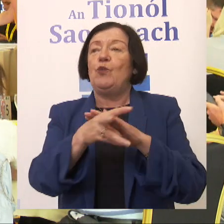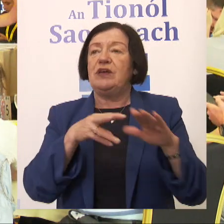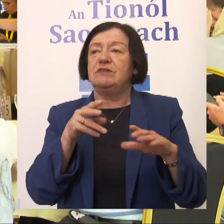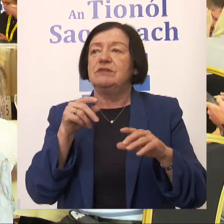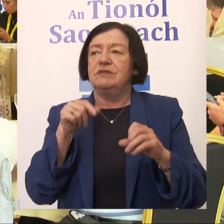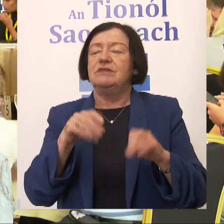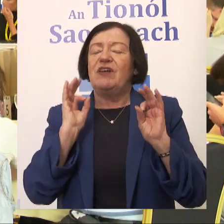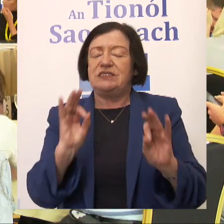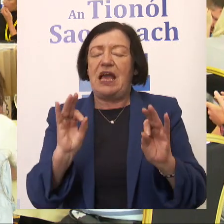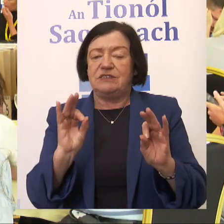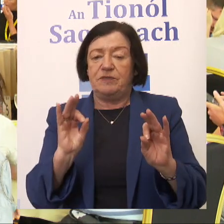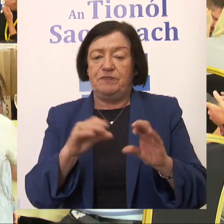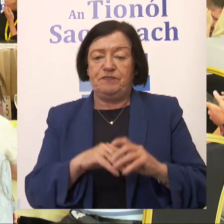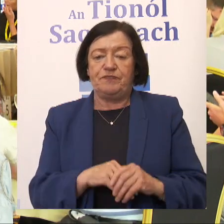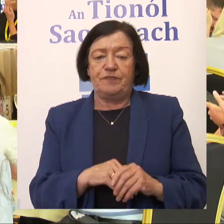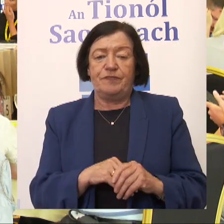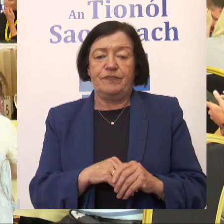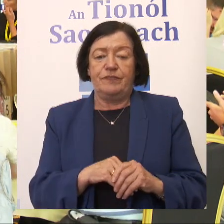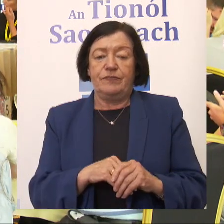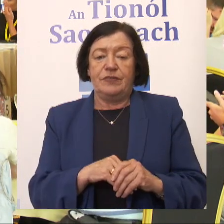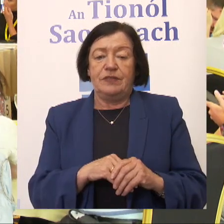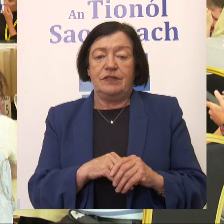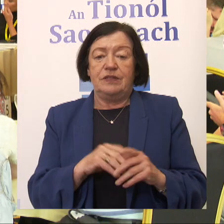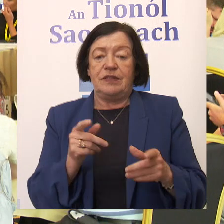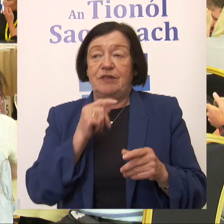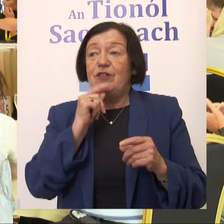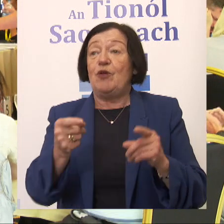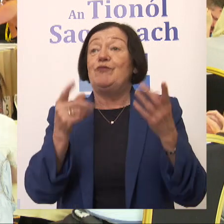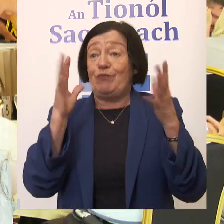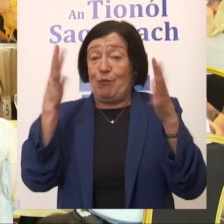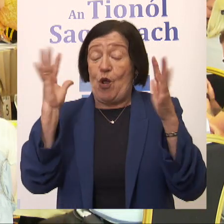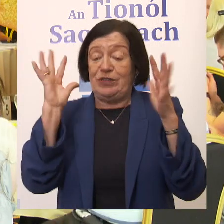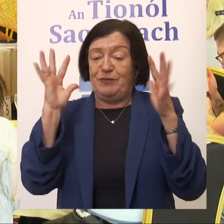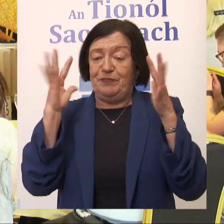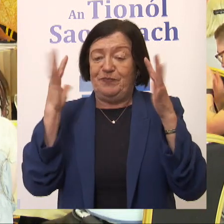fantastic. So we might start off maybe a reboot of us to get that out of the way.